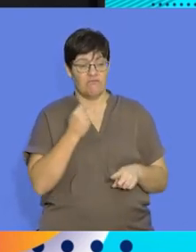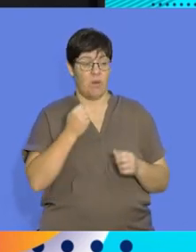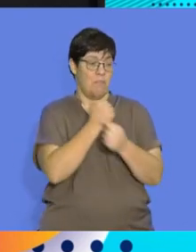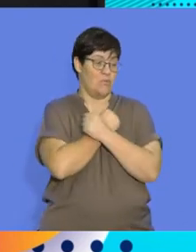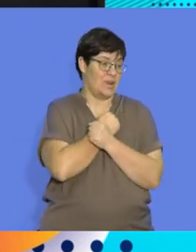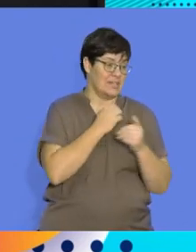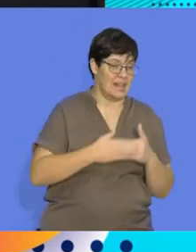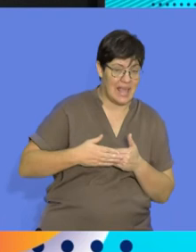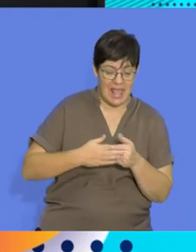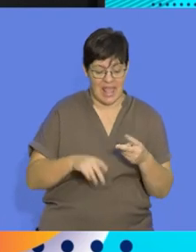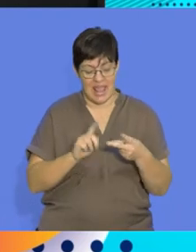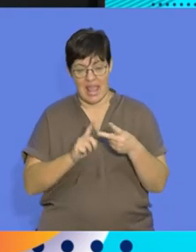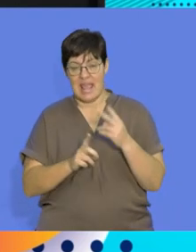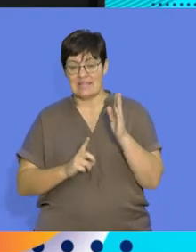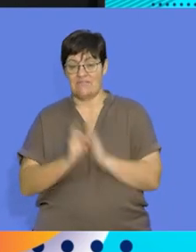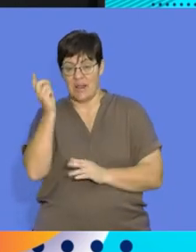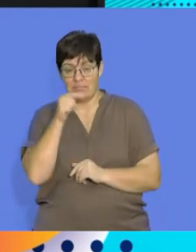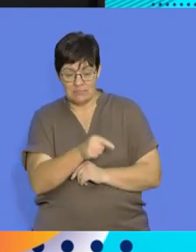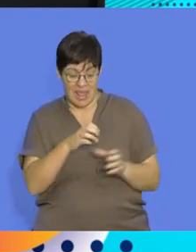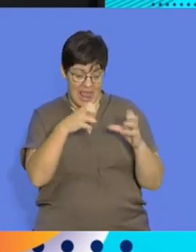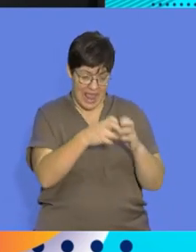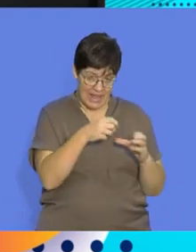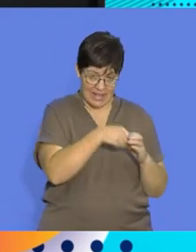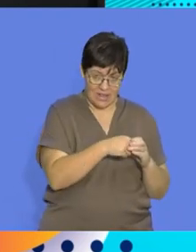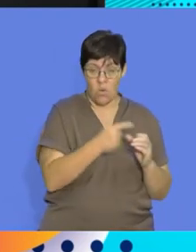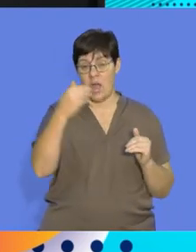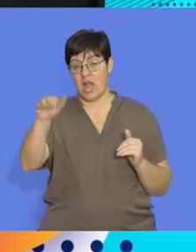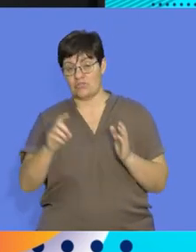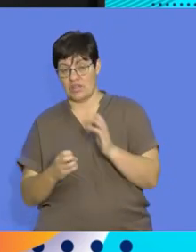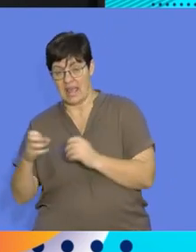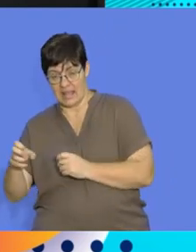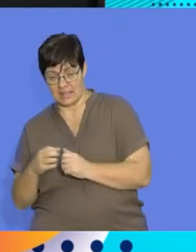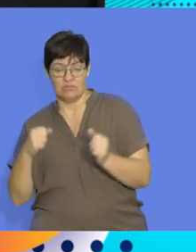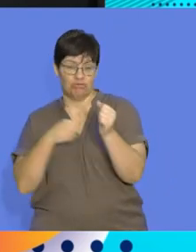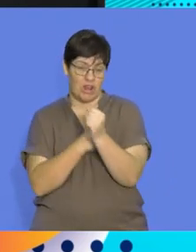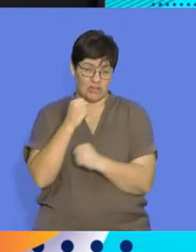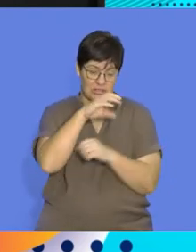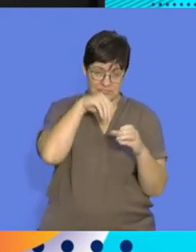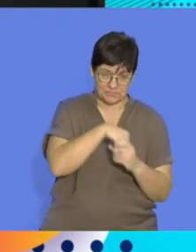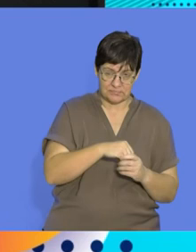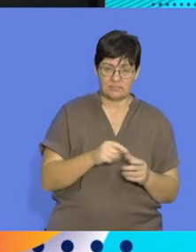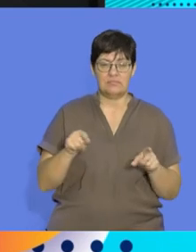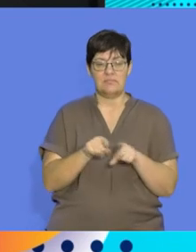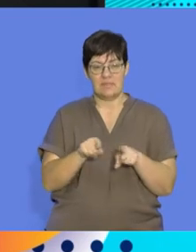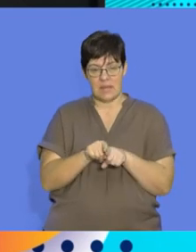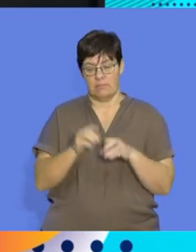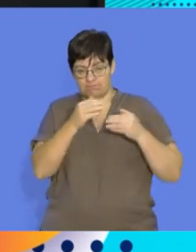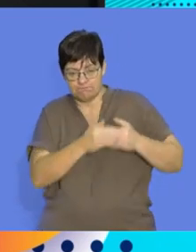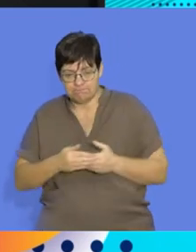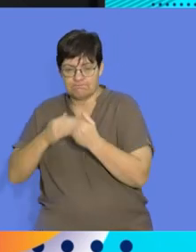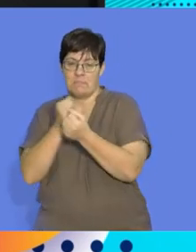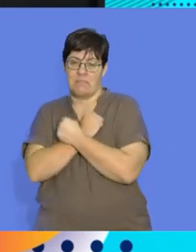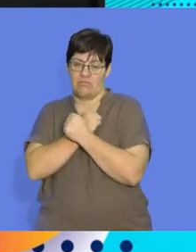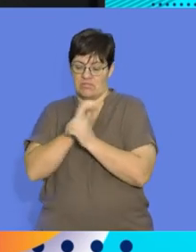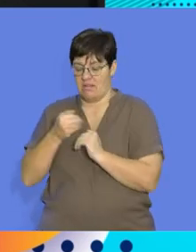parental care to the development of the young within the egg, in terms of the structure of the egg, to in fact the